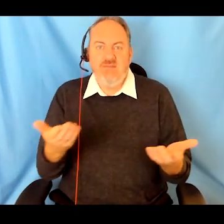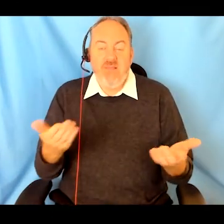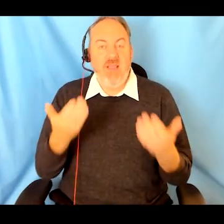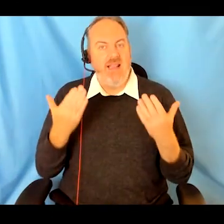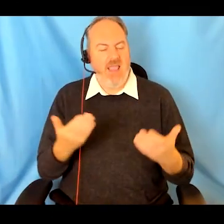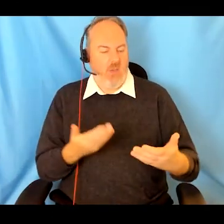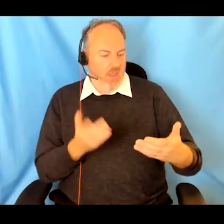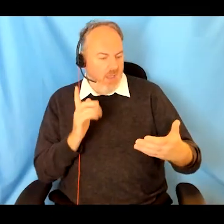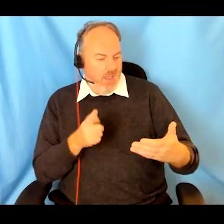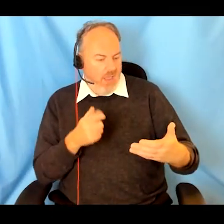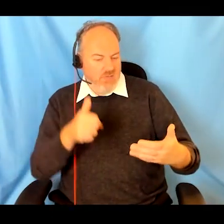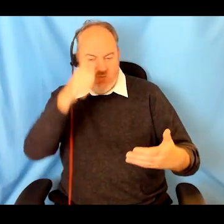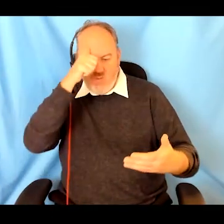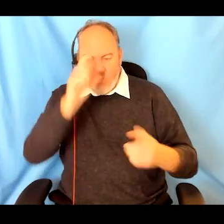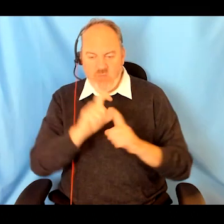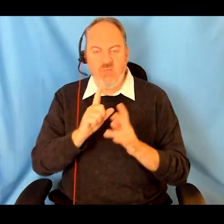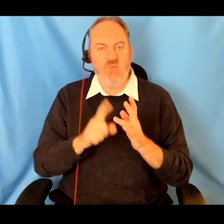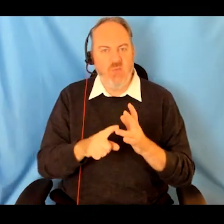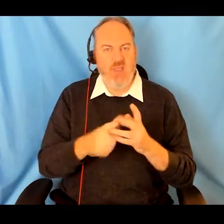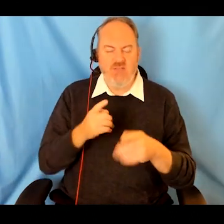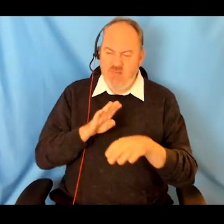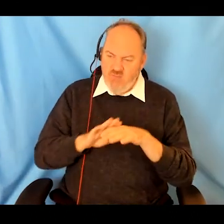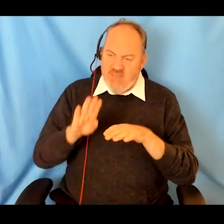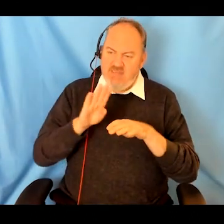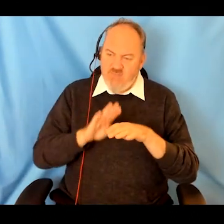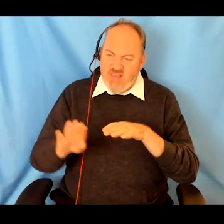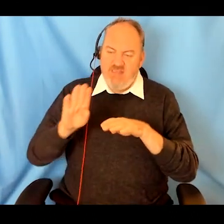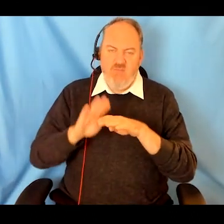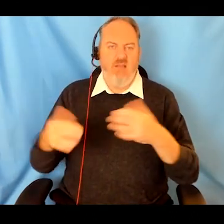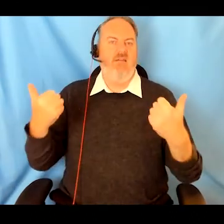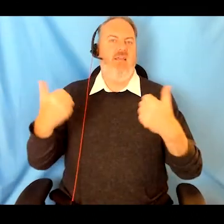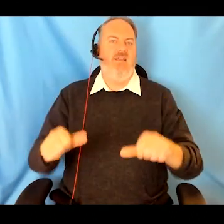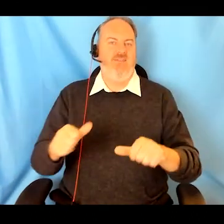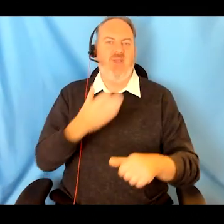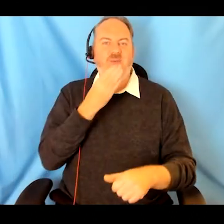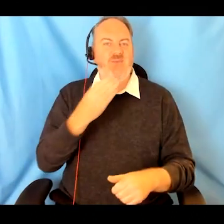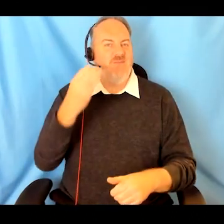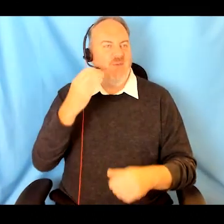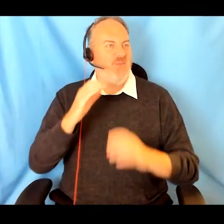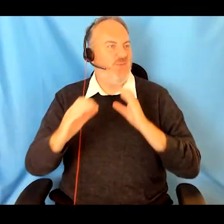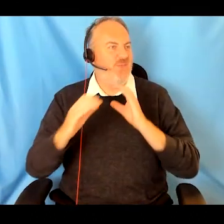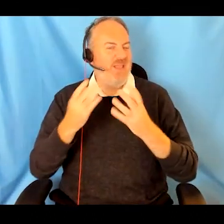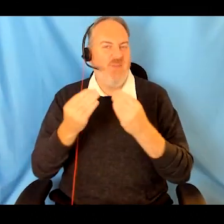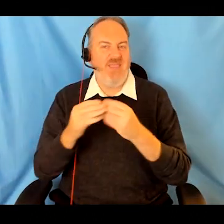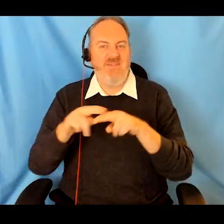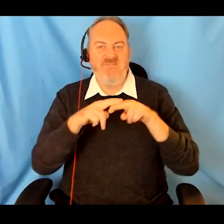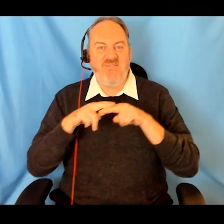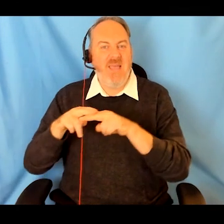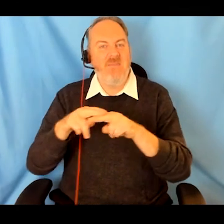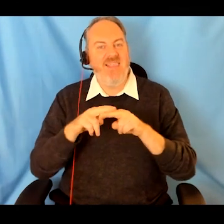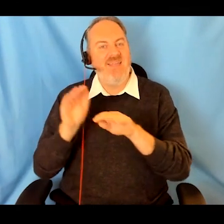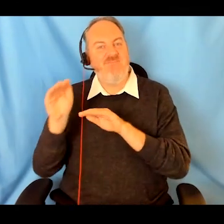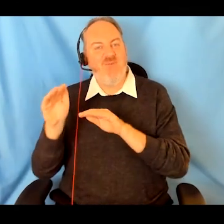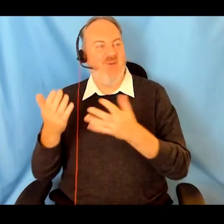how to use it. But now with knowledge and awareness, and I would say lots of practice, she is able to use her phone to communicate and